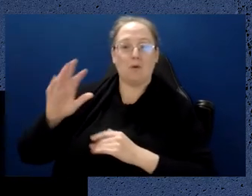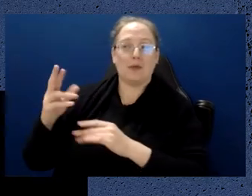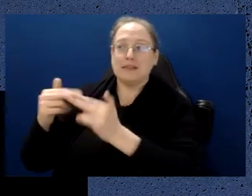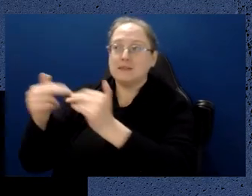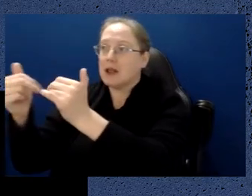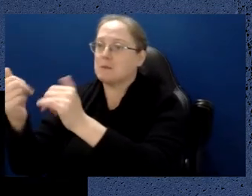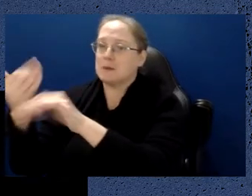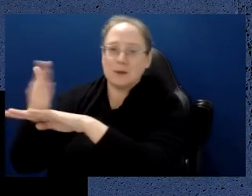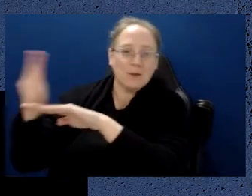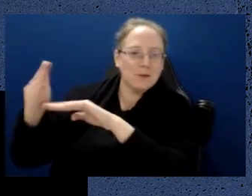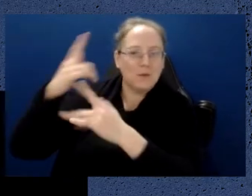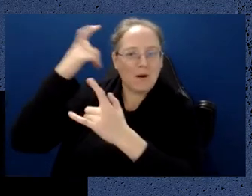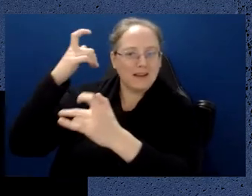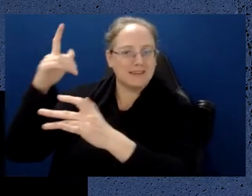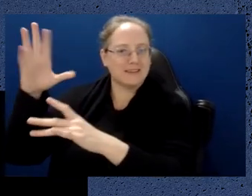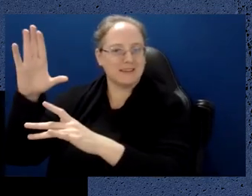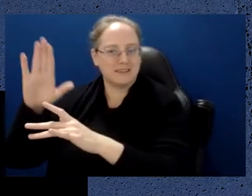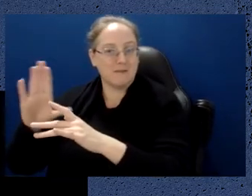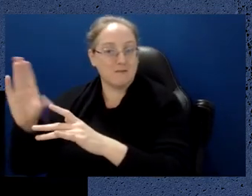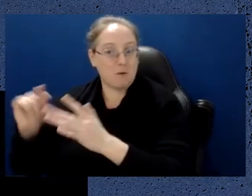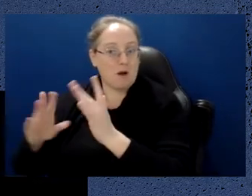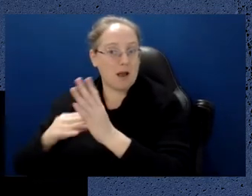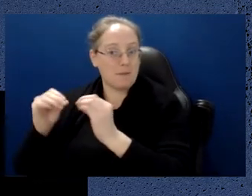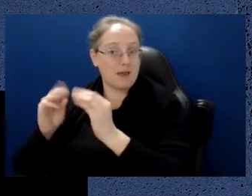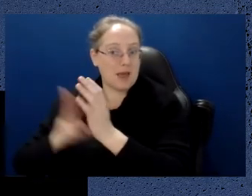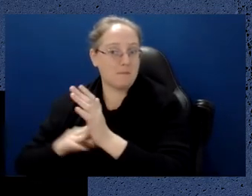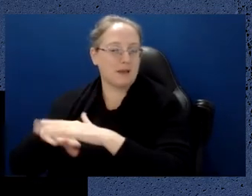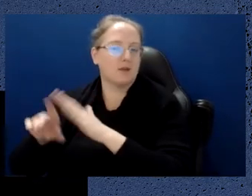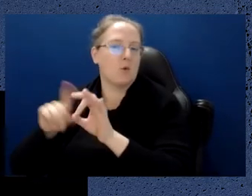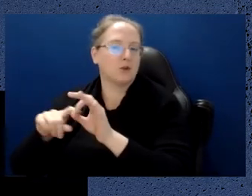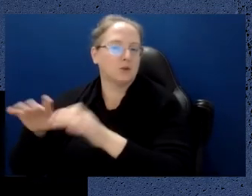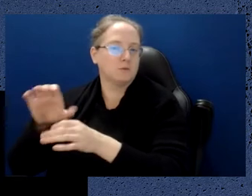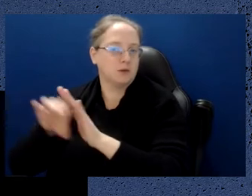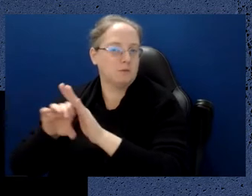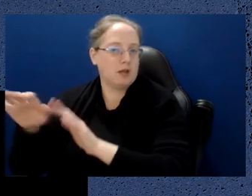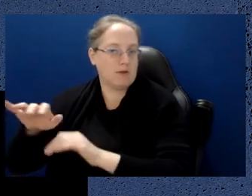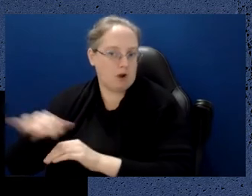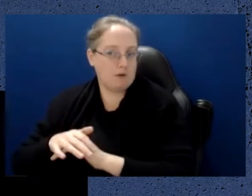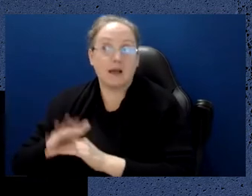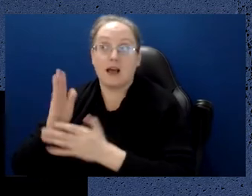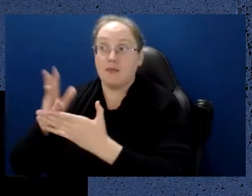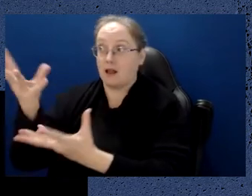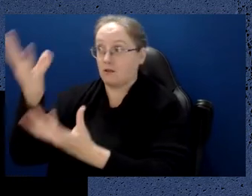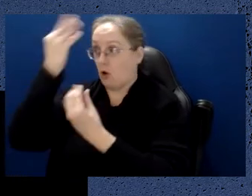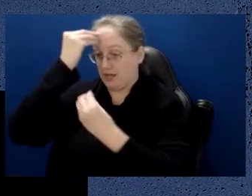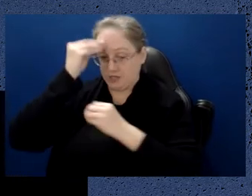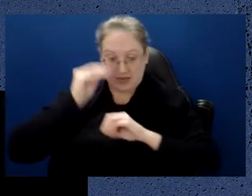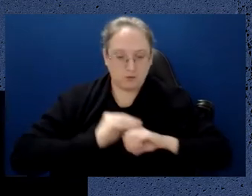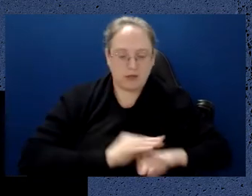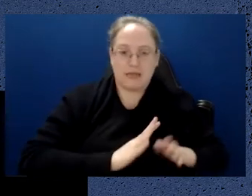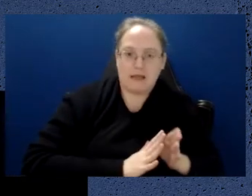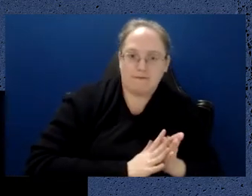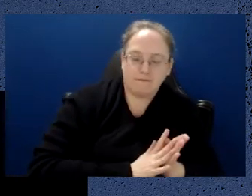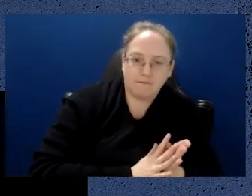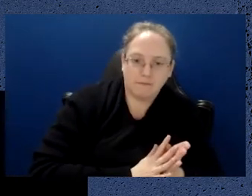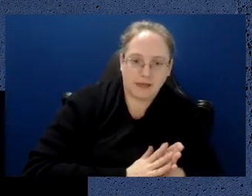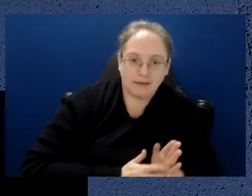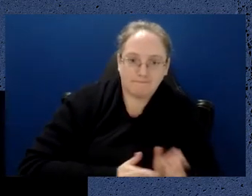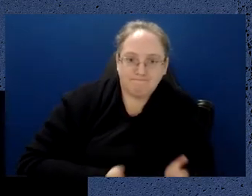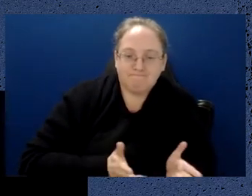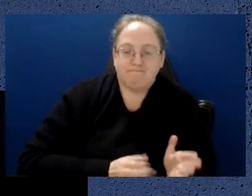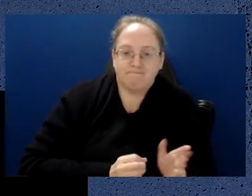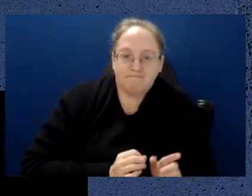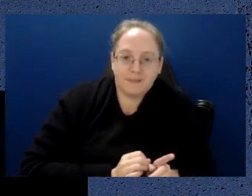technology from IBM, which has really spurred a lot of activity at the University of Melbourne in terms of learning how to program these